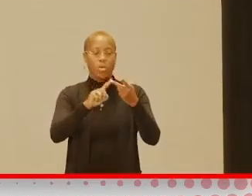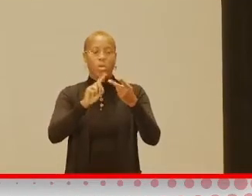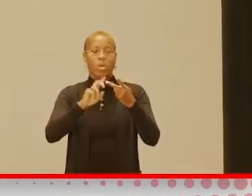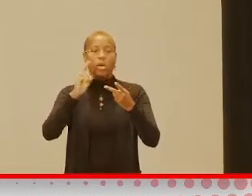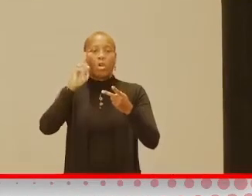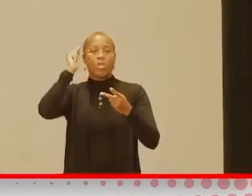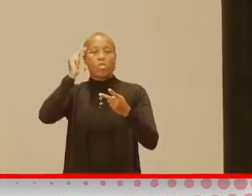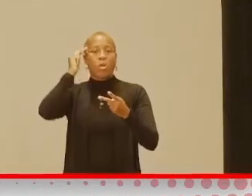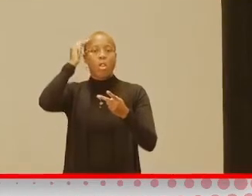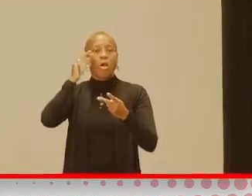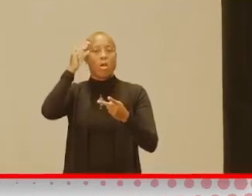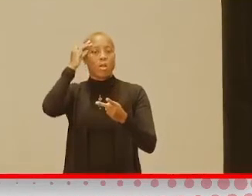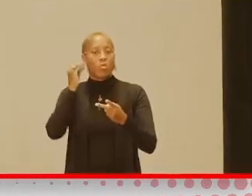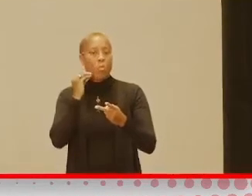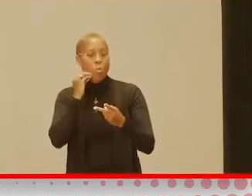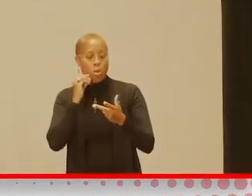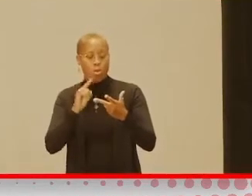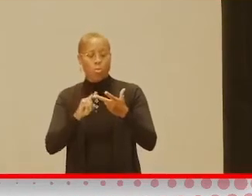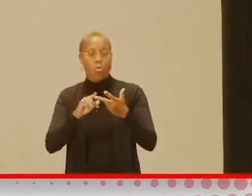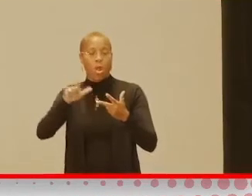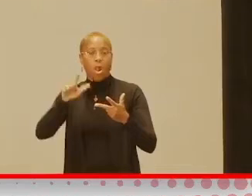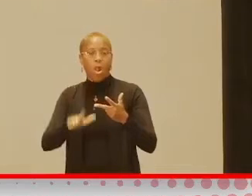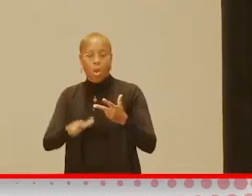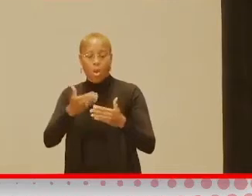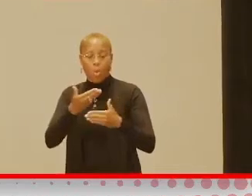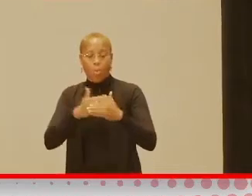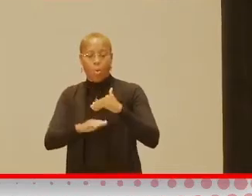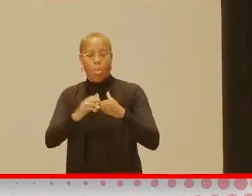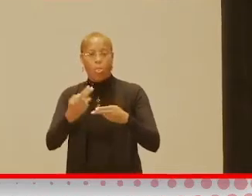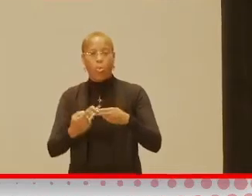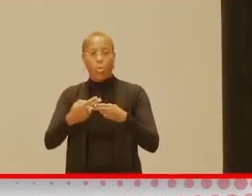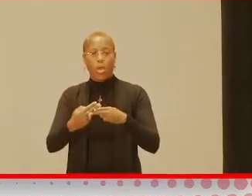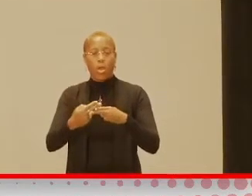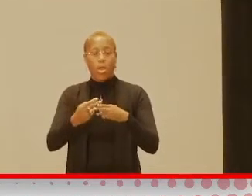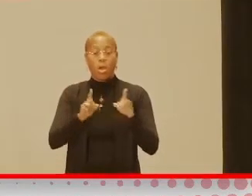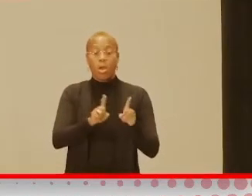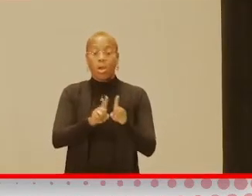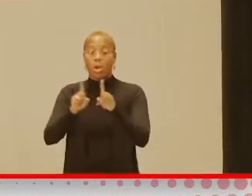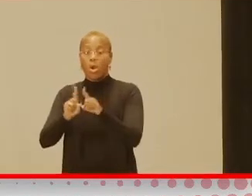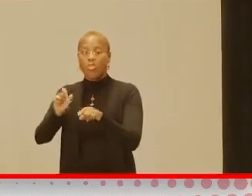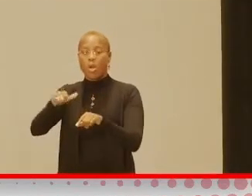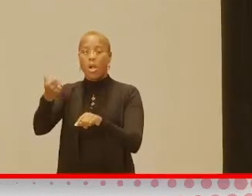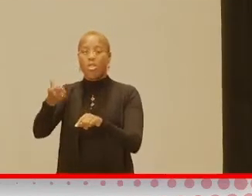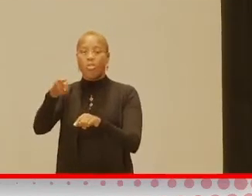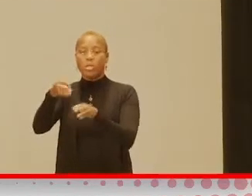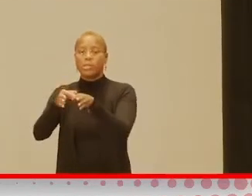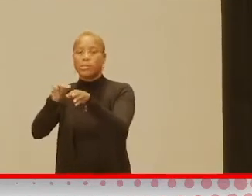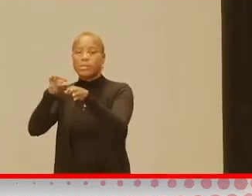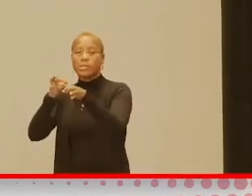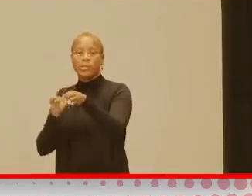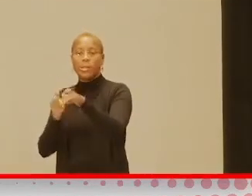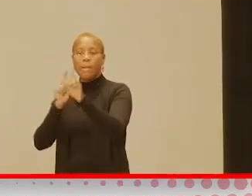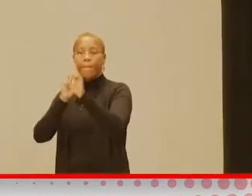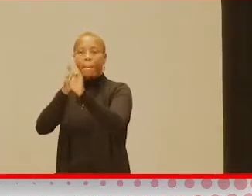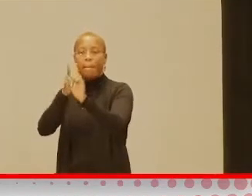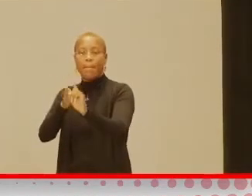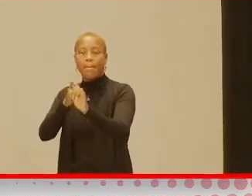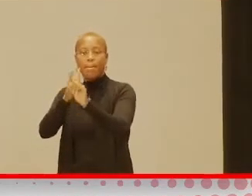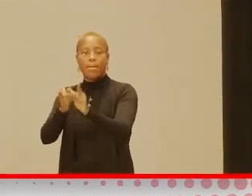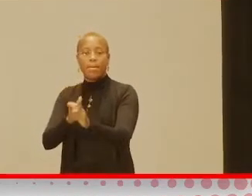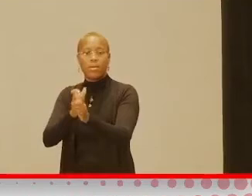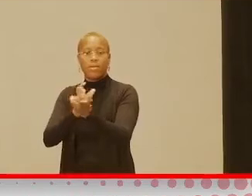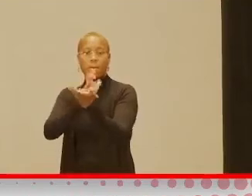birth weights, and then also those that are not following their milestones that are appropriate for their ages